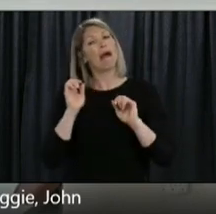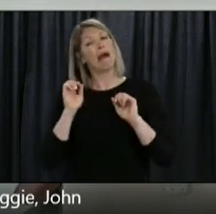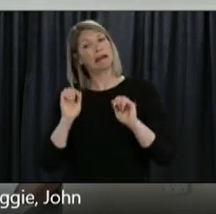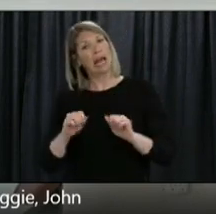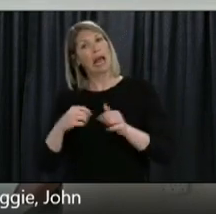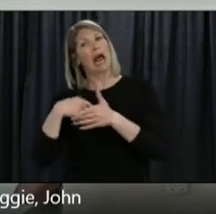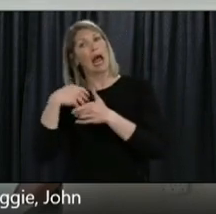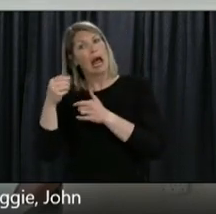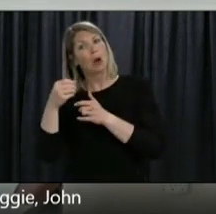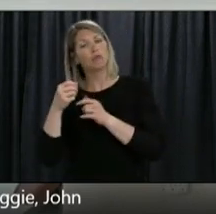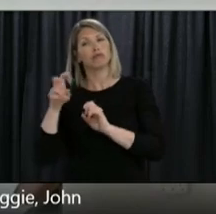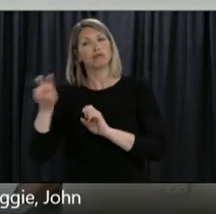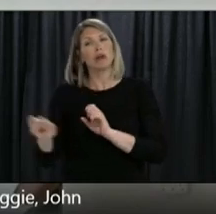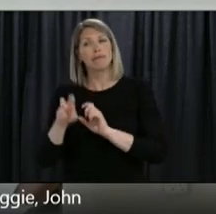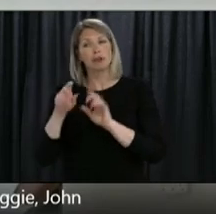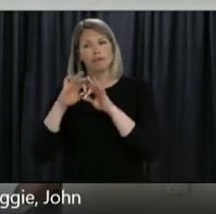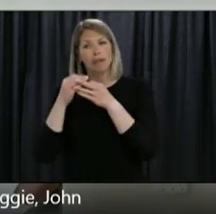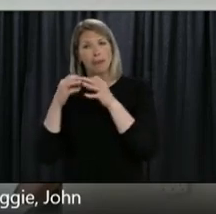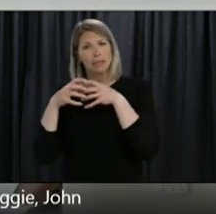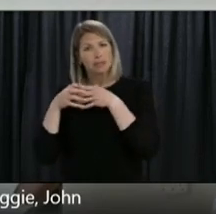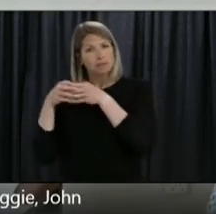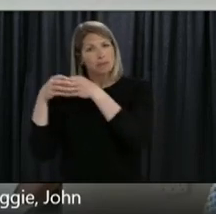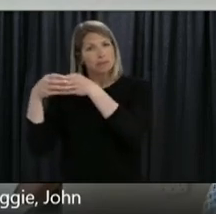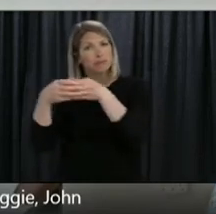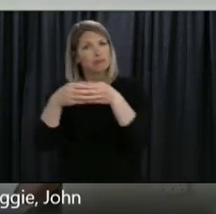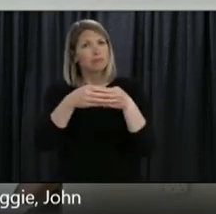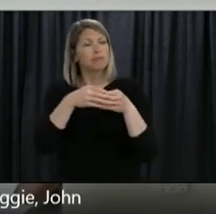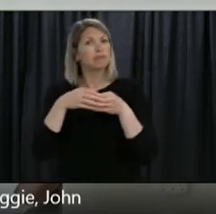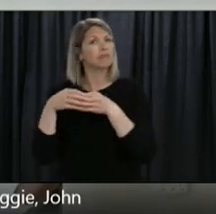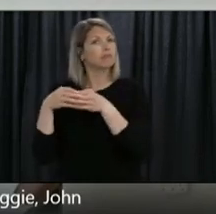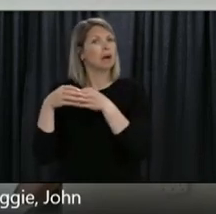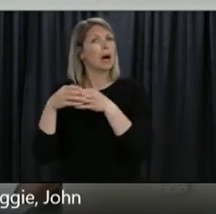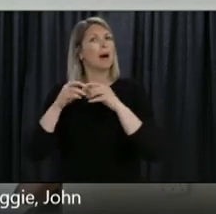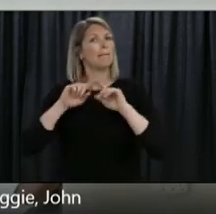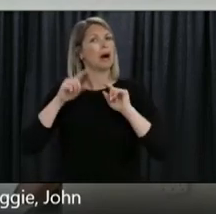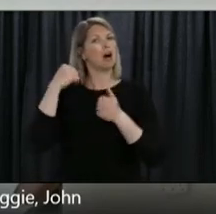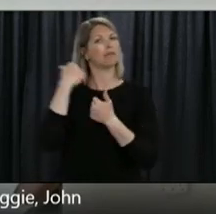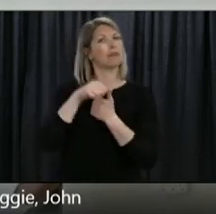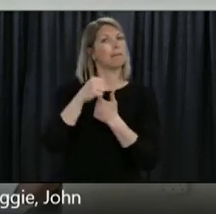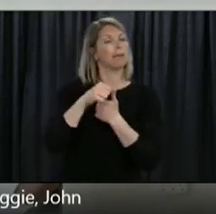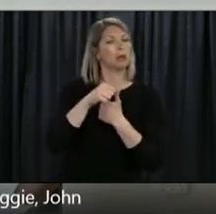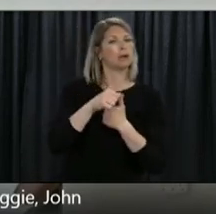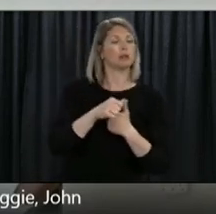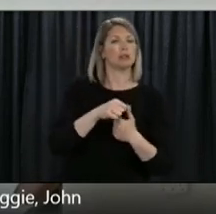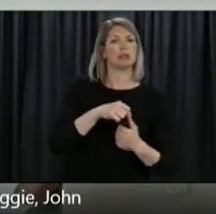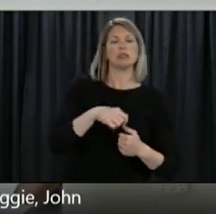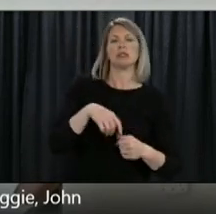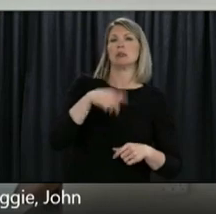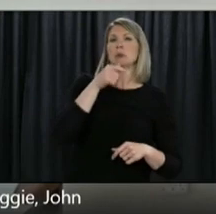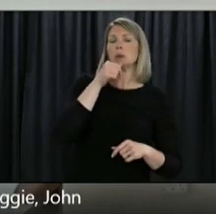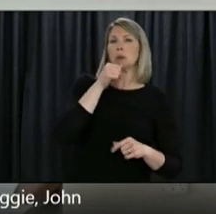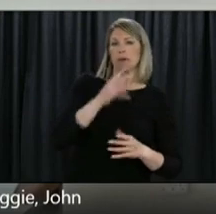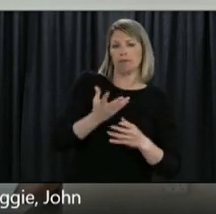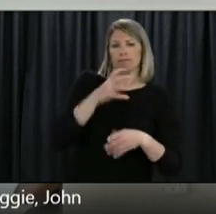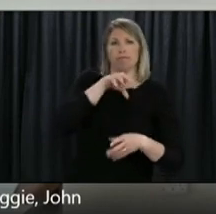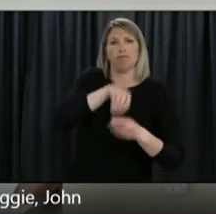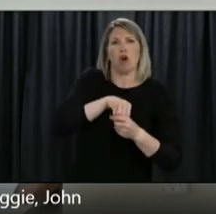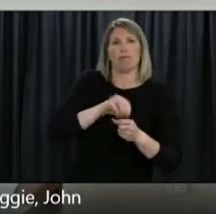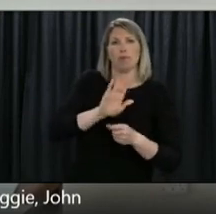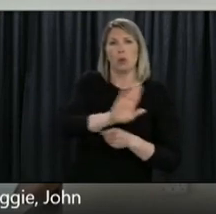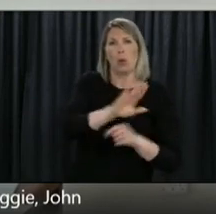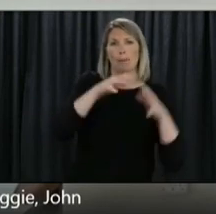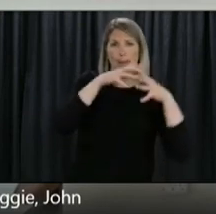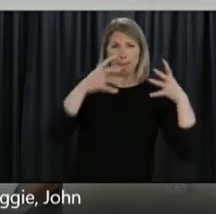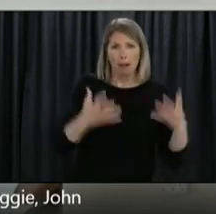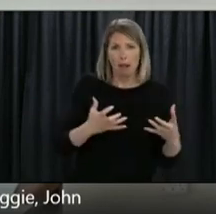of physical distancing and masks as a backup. We're nowhere near ready for large gatherings even